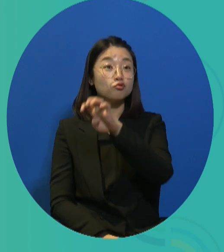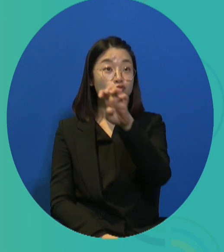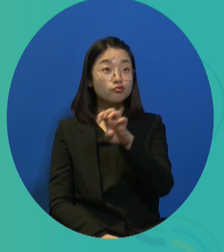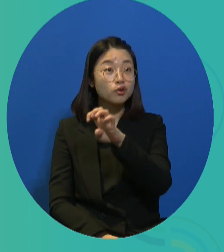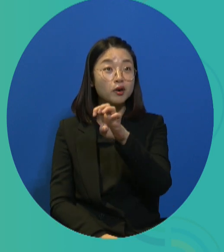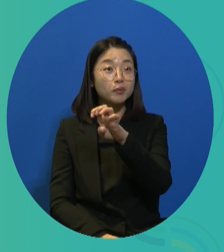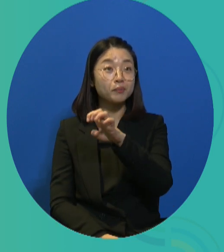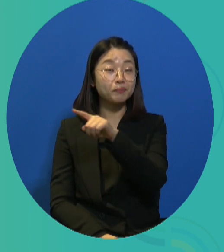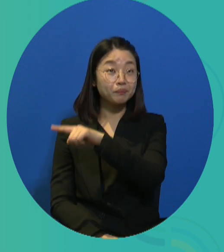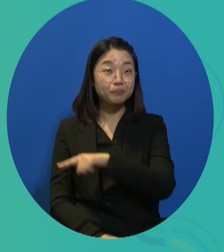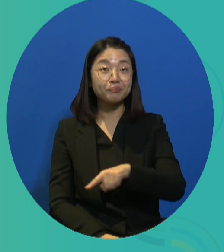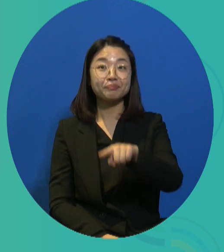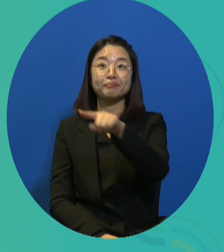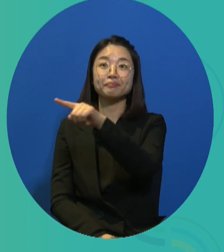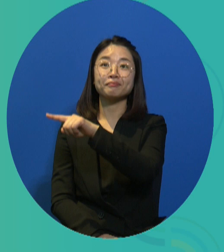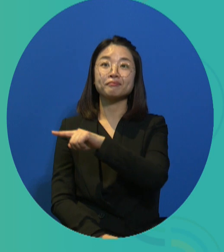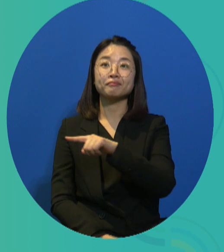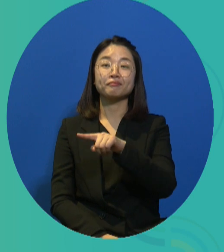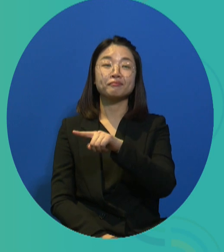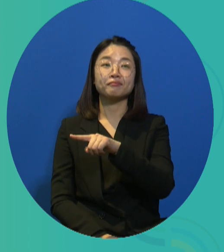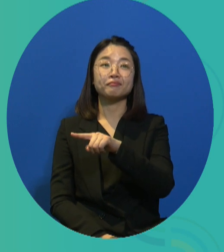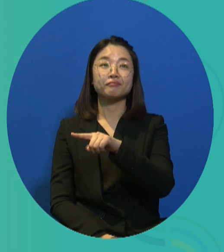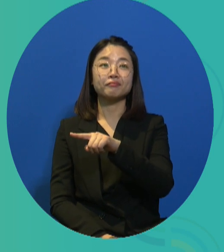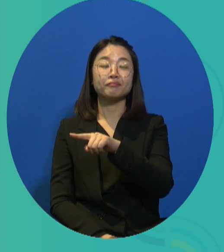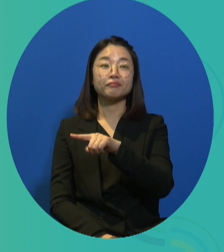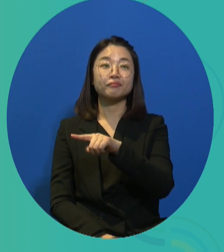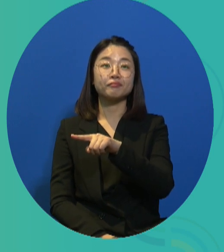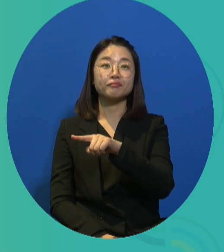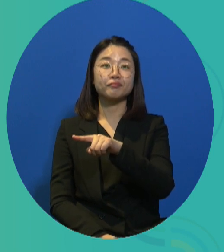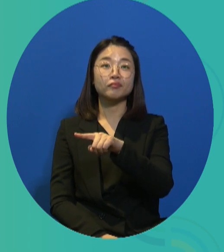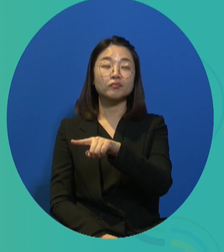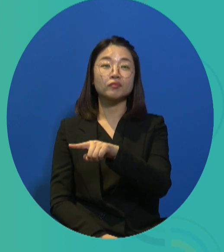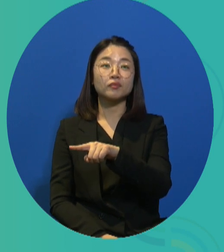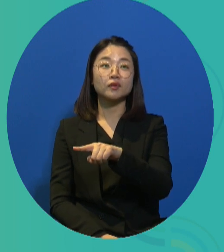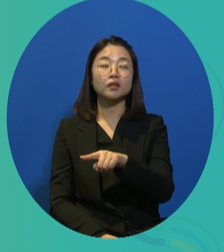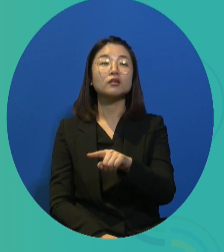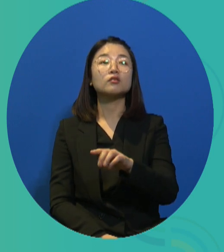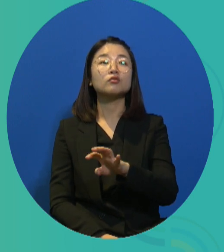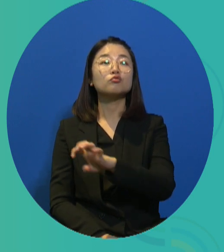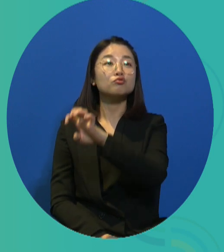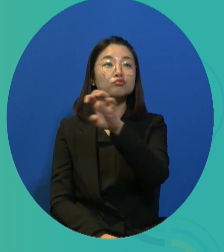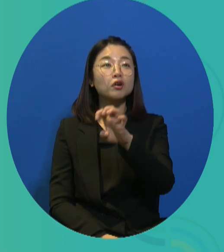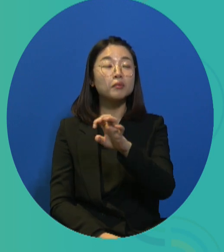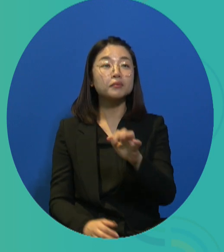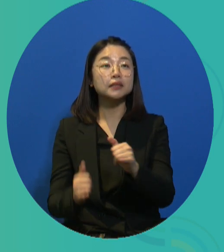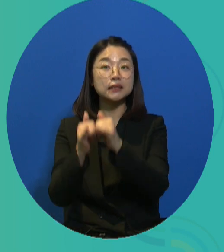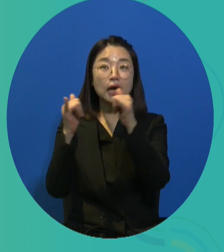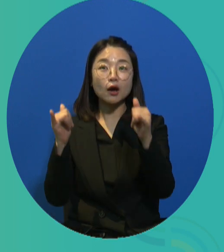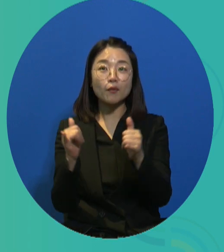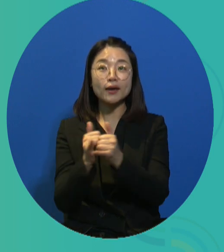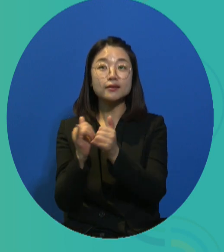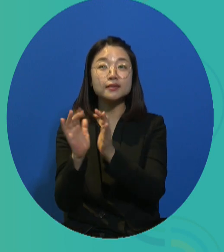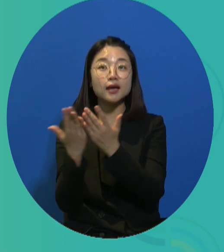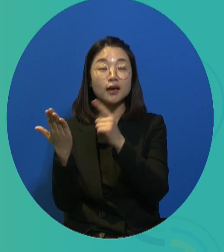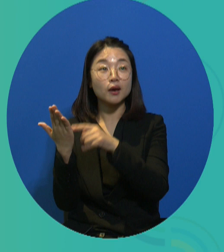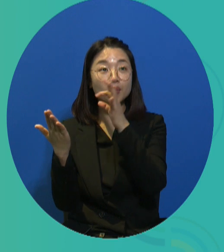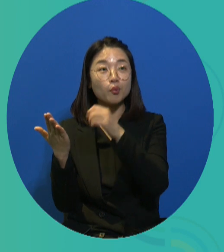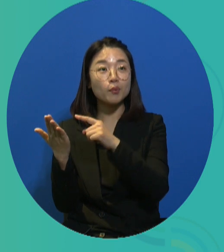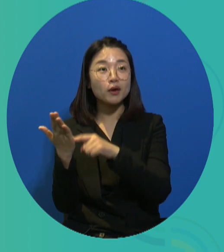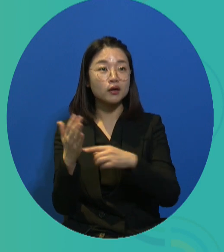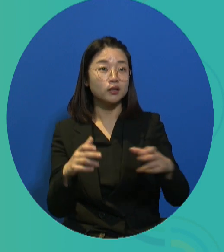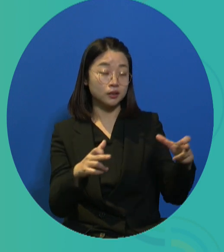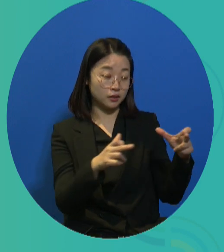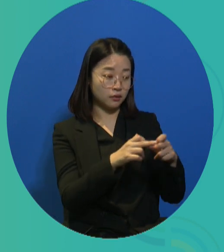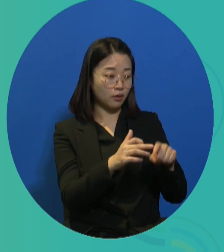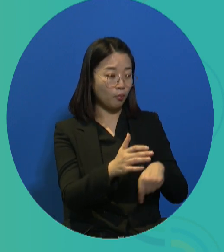work and get paid for their work in the labor market. And in 1996, the European social